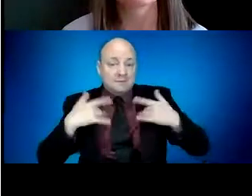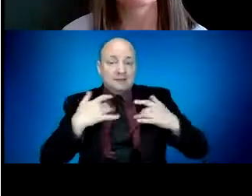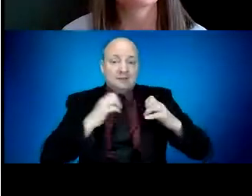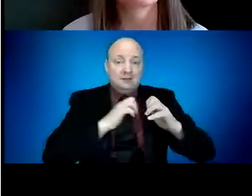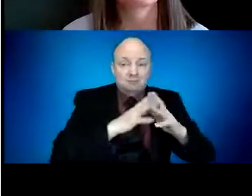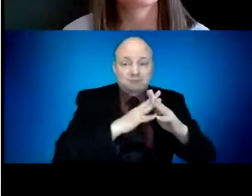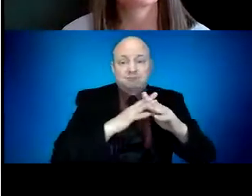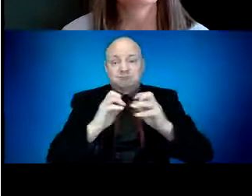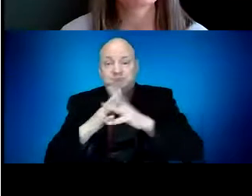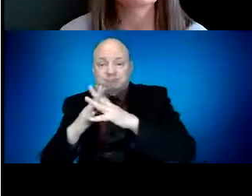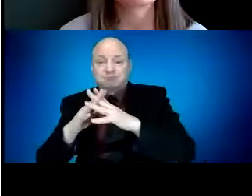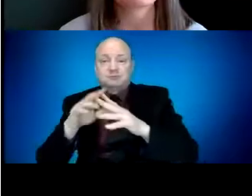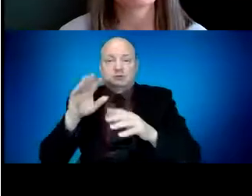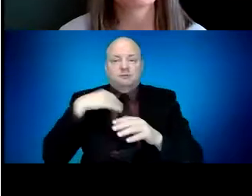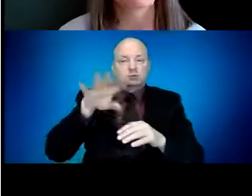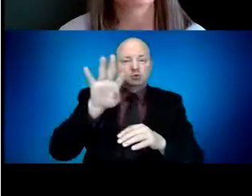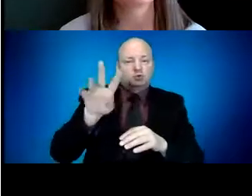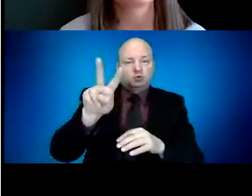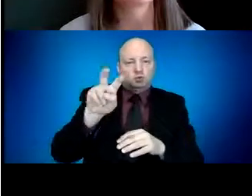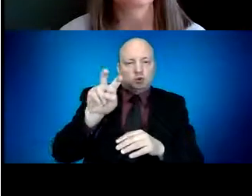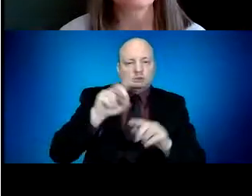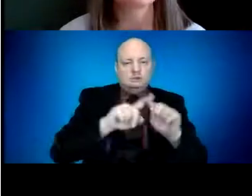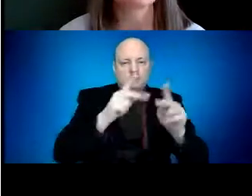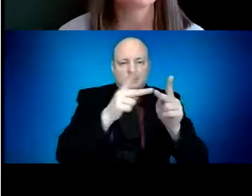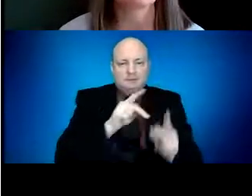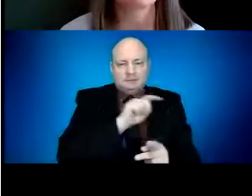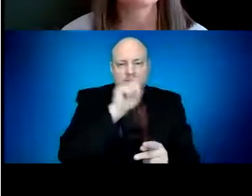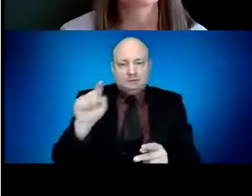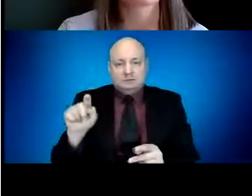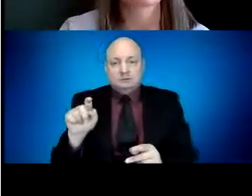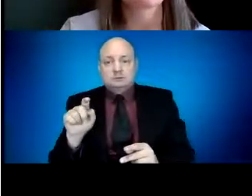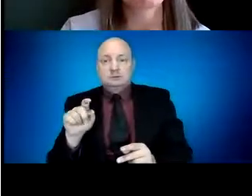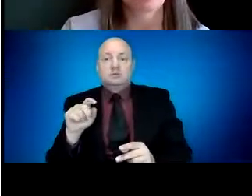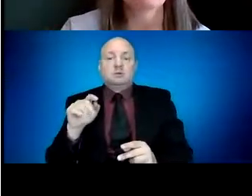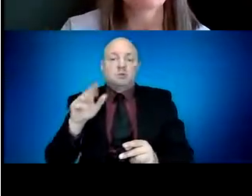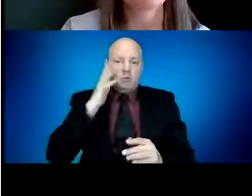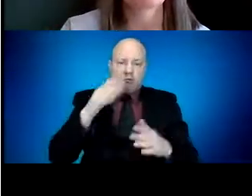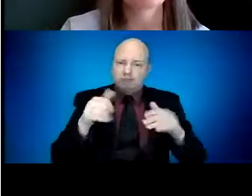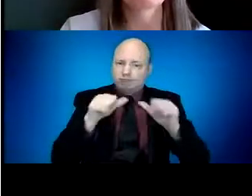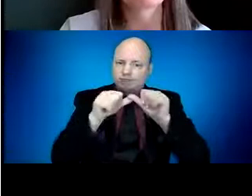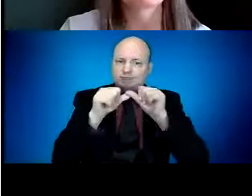Oregon. We will continue to offer these free testing events statewide.